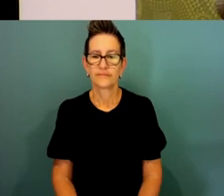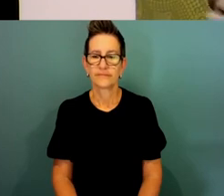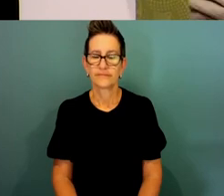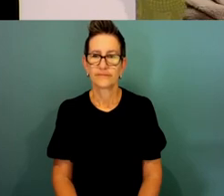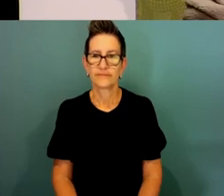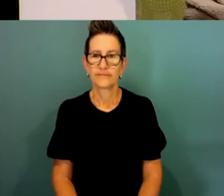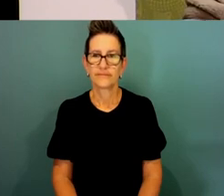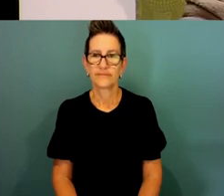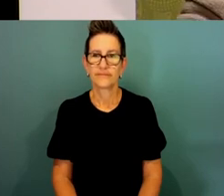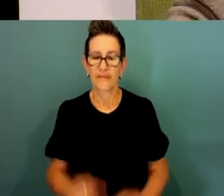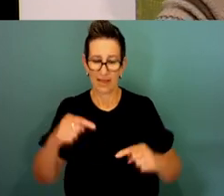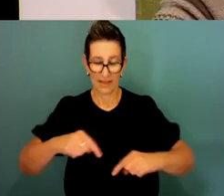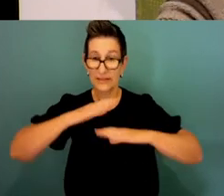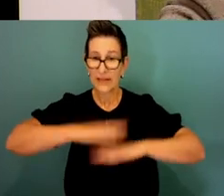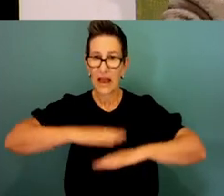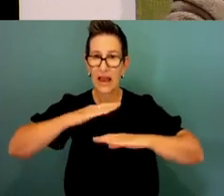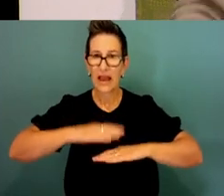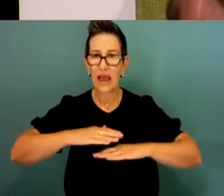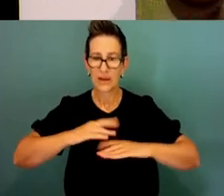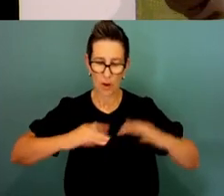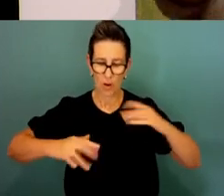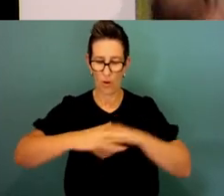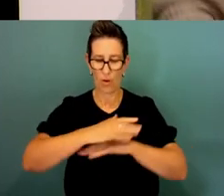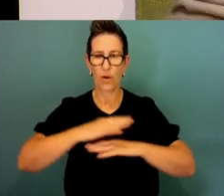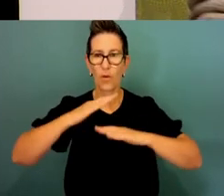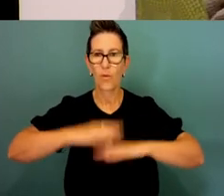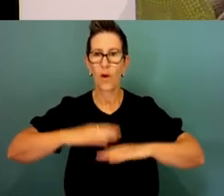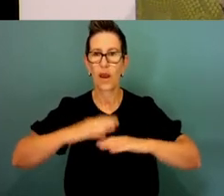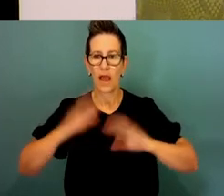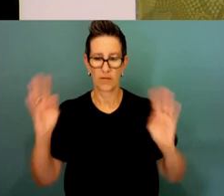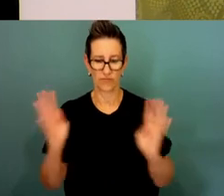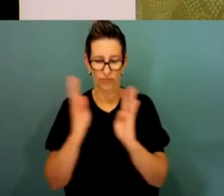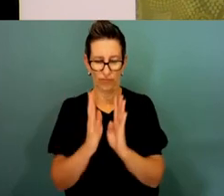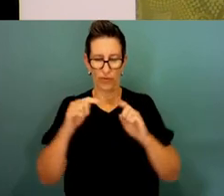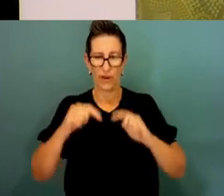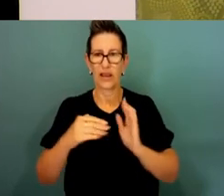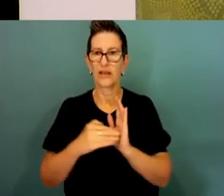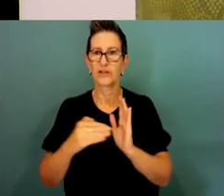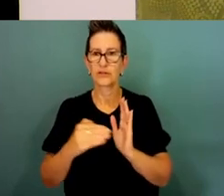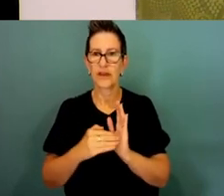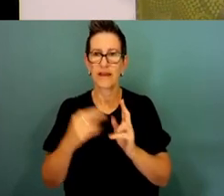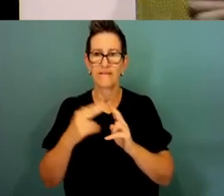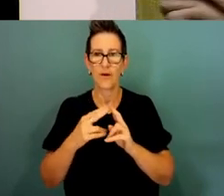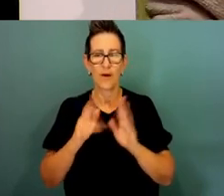This land is not all land. We'll all come together today for this grand occasion.